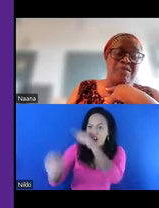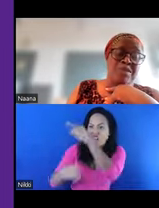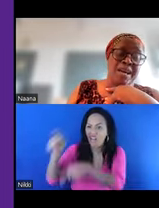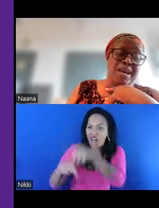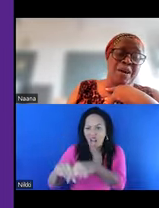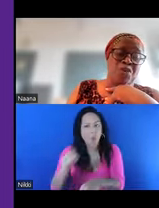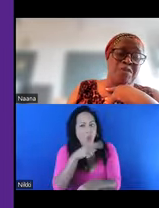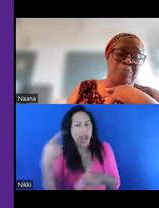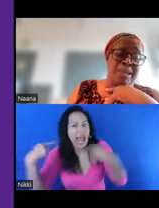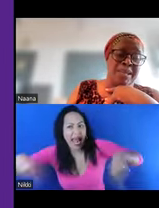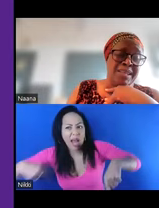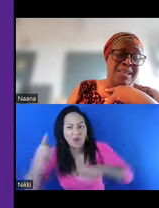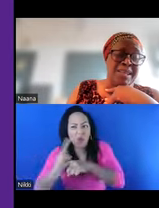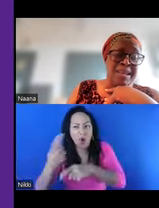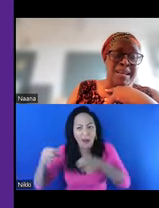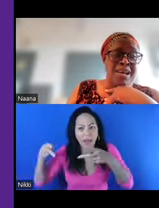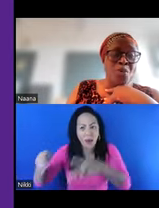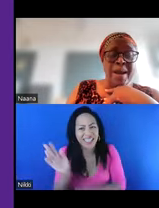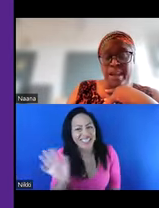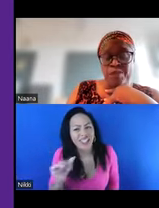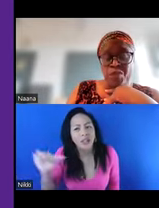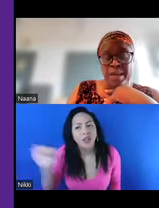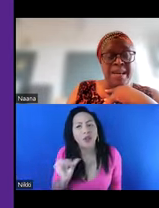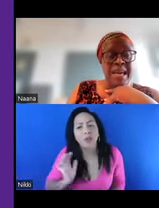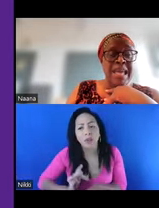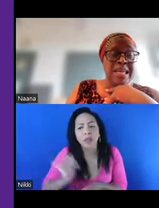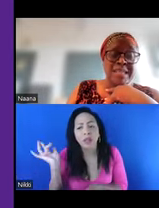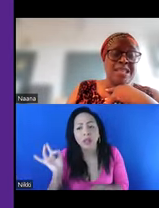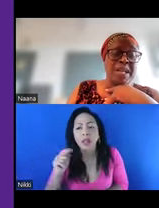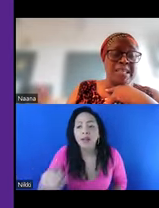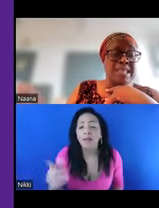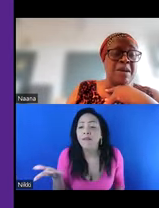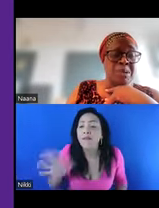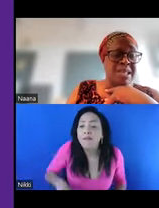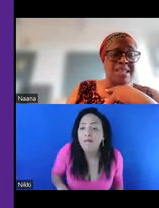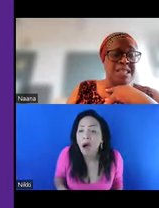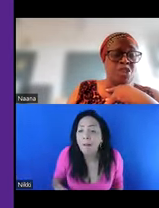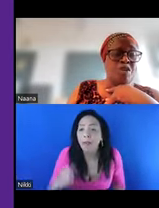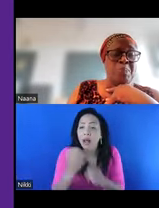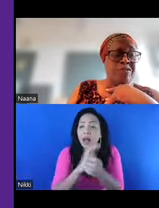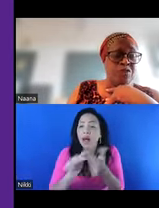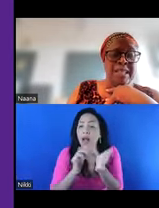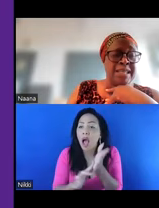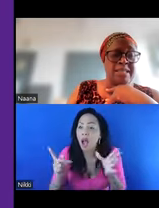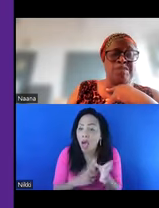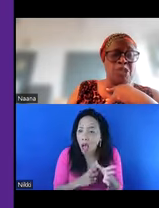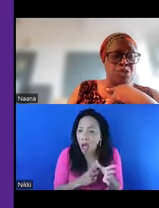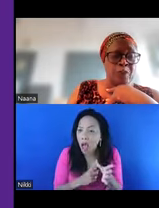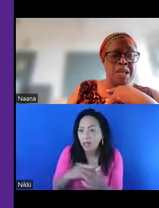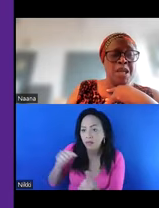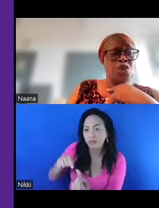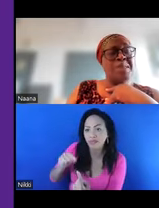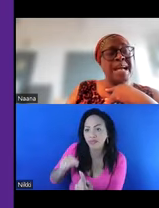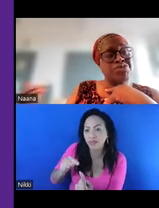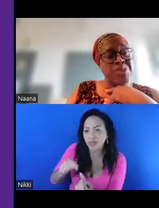As we have a proverb in where I come from Ghana, it says when it's in somebody else, it's not painful and it doesn't fit